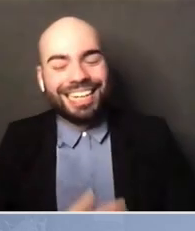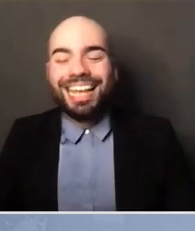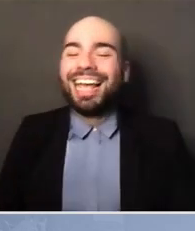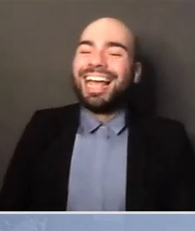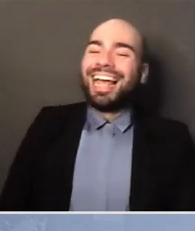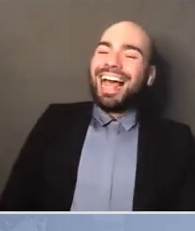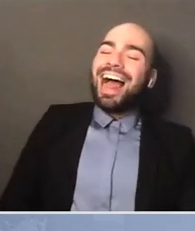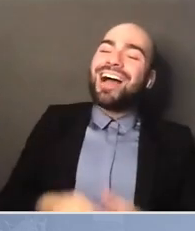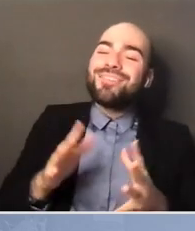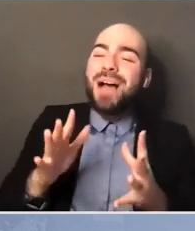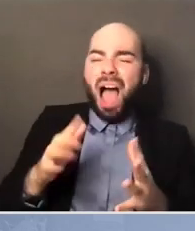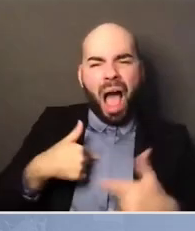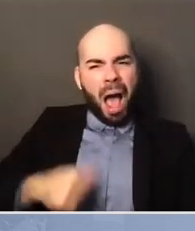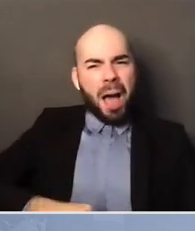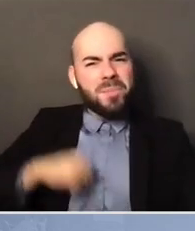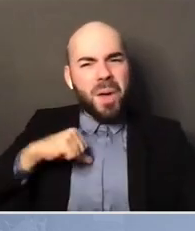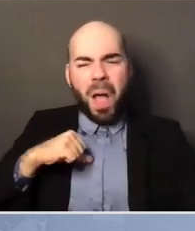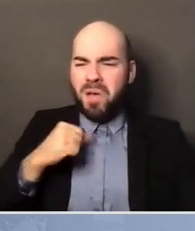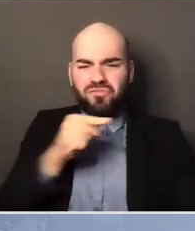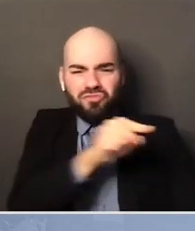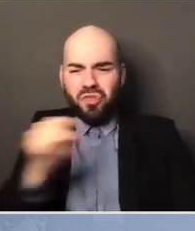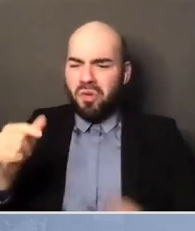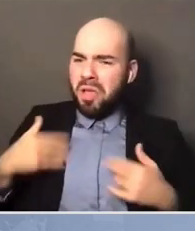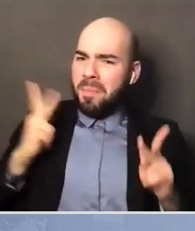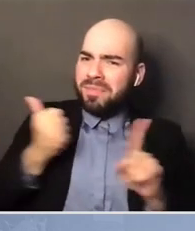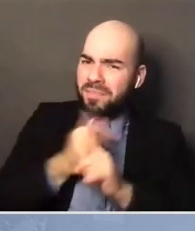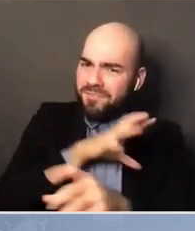Although I'm very proud of young people who were part of student council.